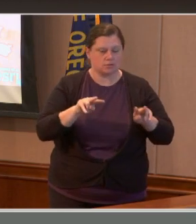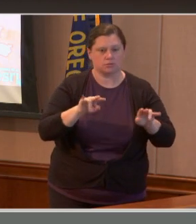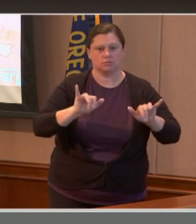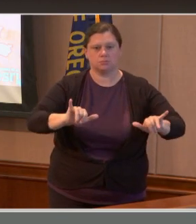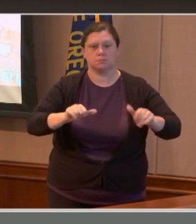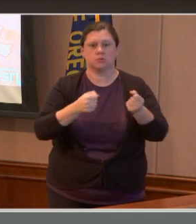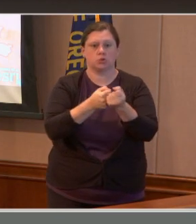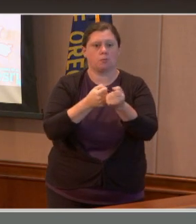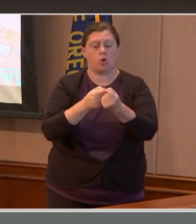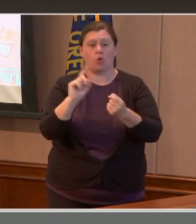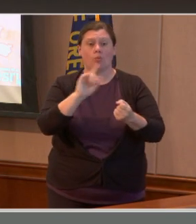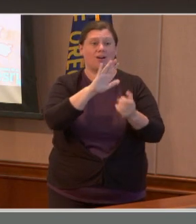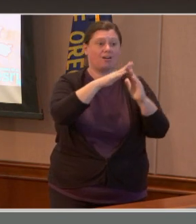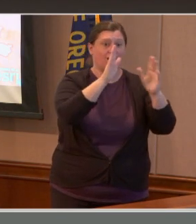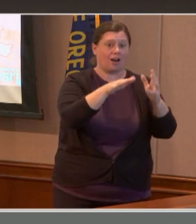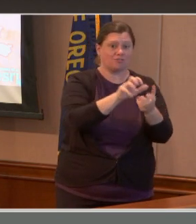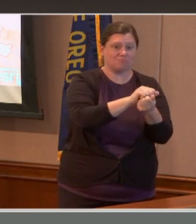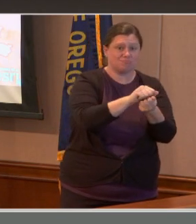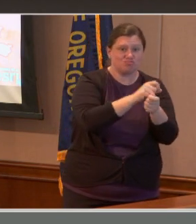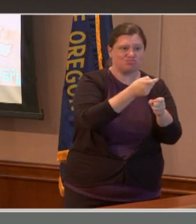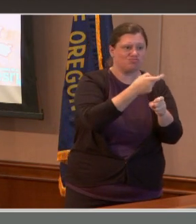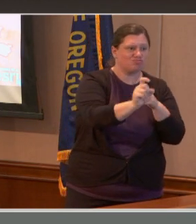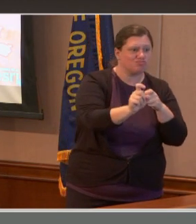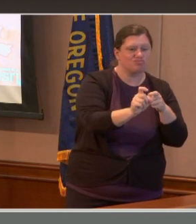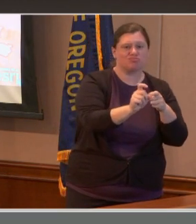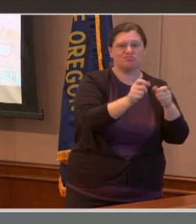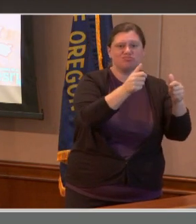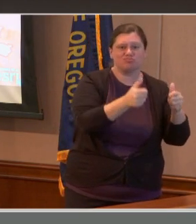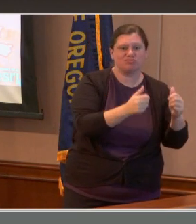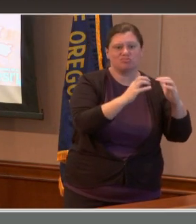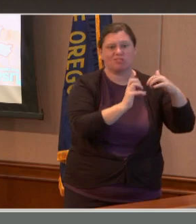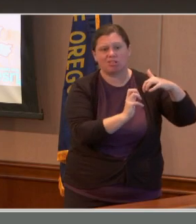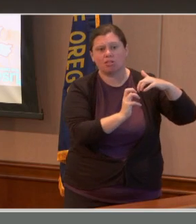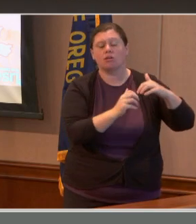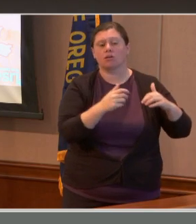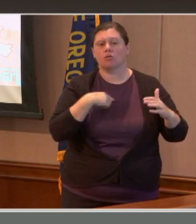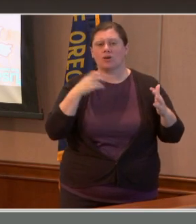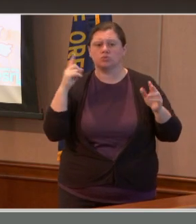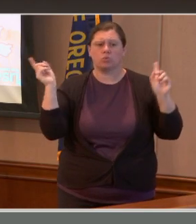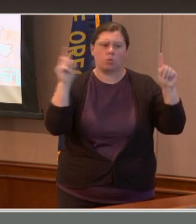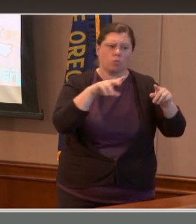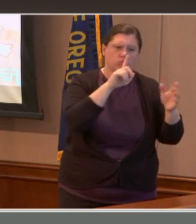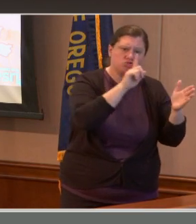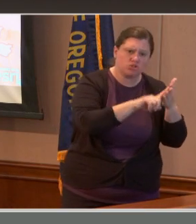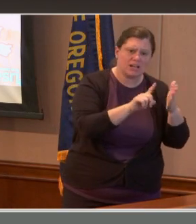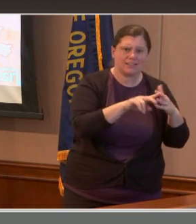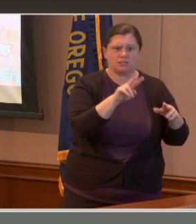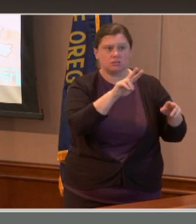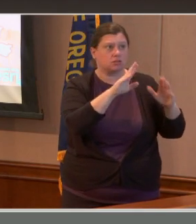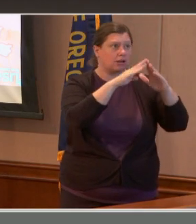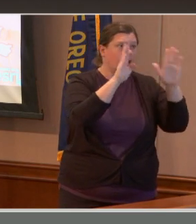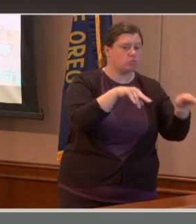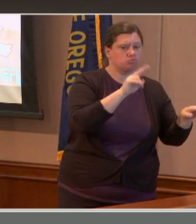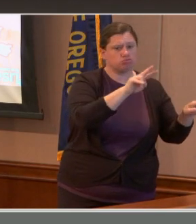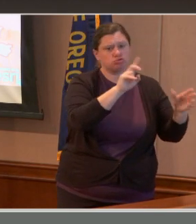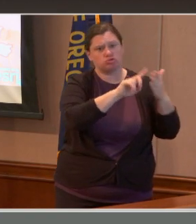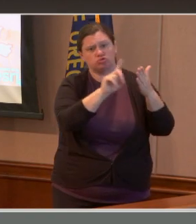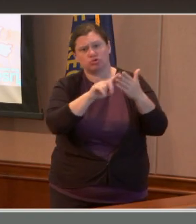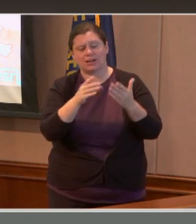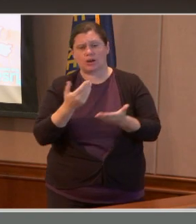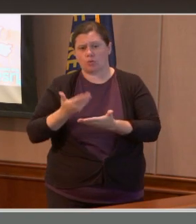Right now, we are actively assessing structural damage and resource needs as people are returning to their homes.